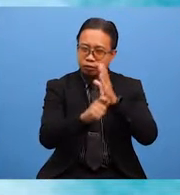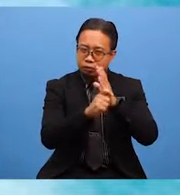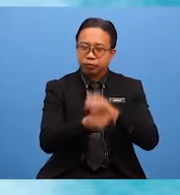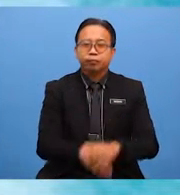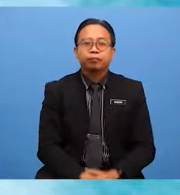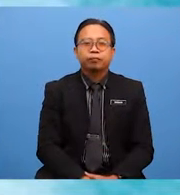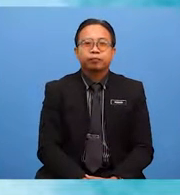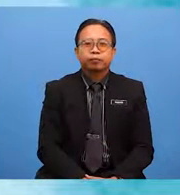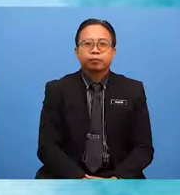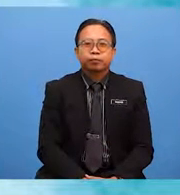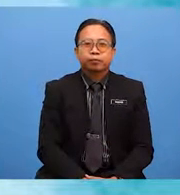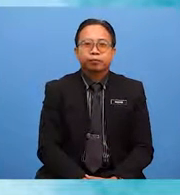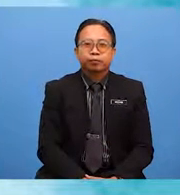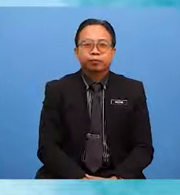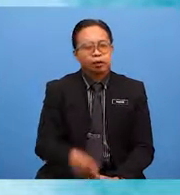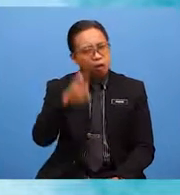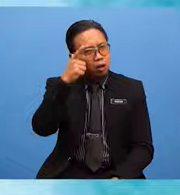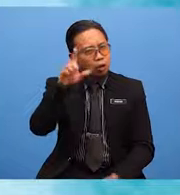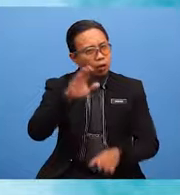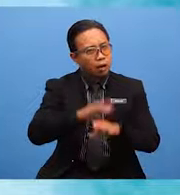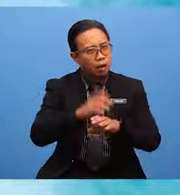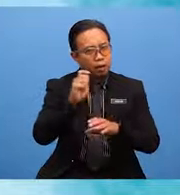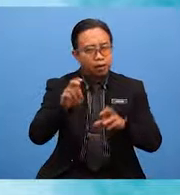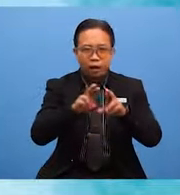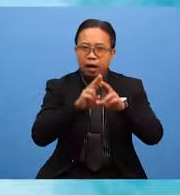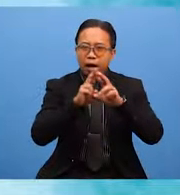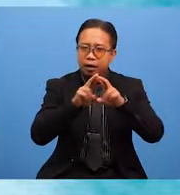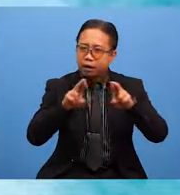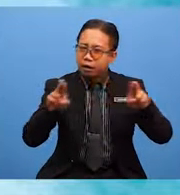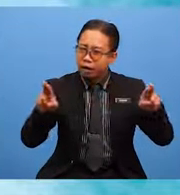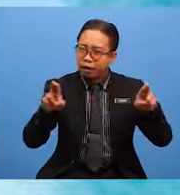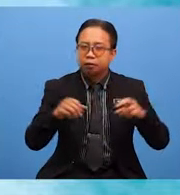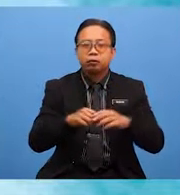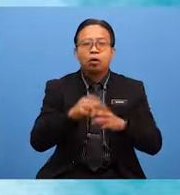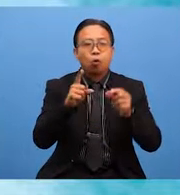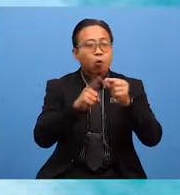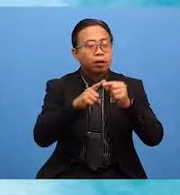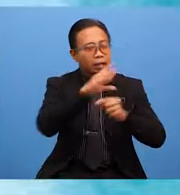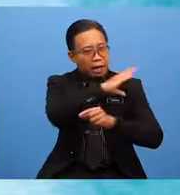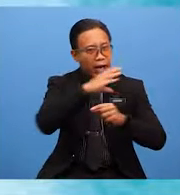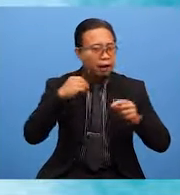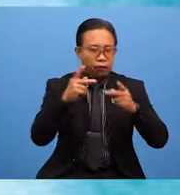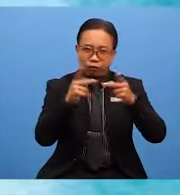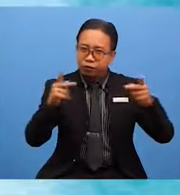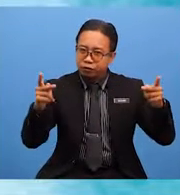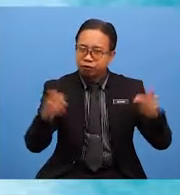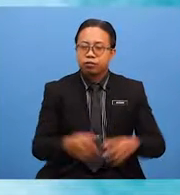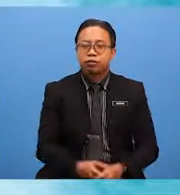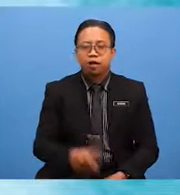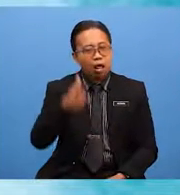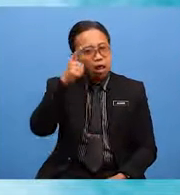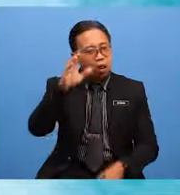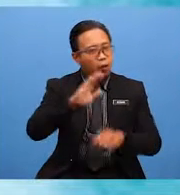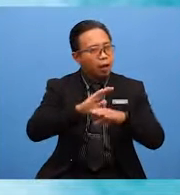This deserves a merit. Look at the underlined words and phrases. Look at the